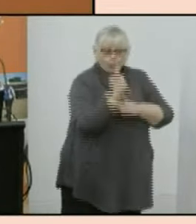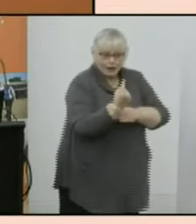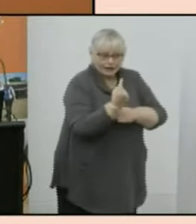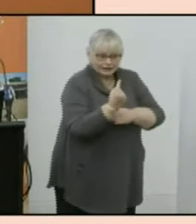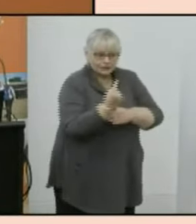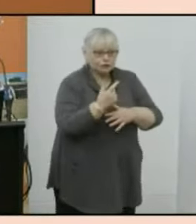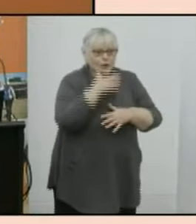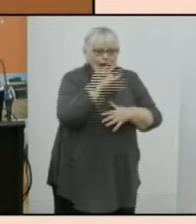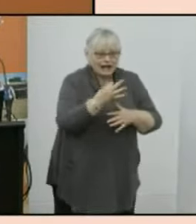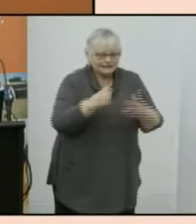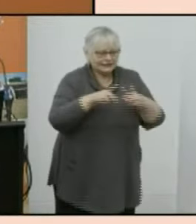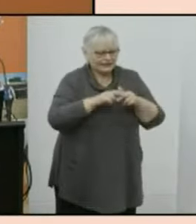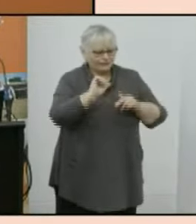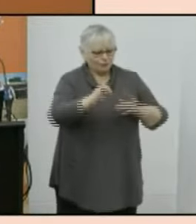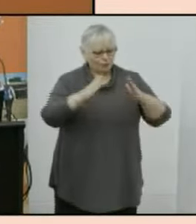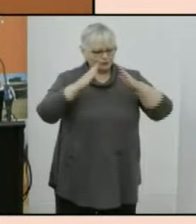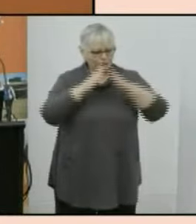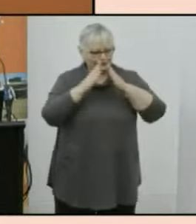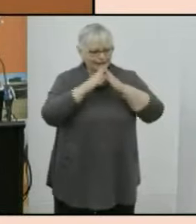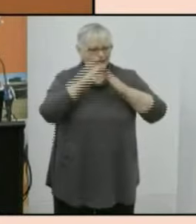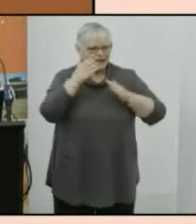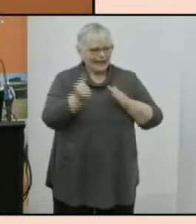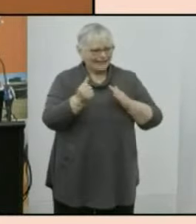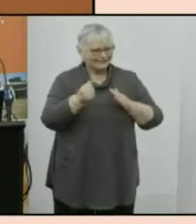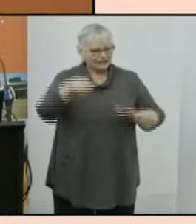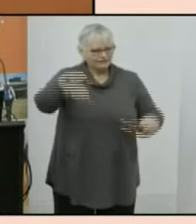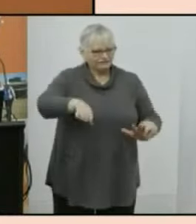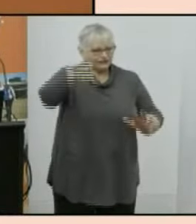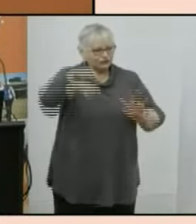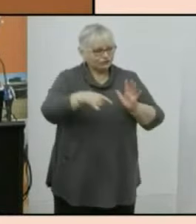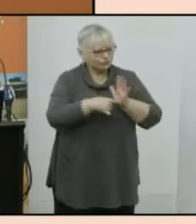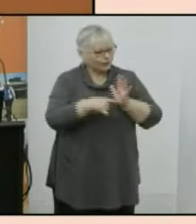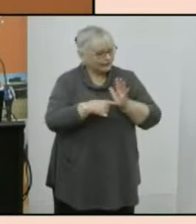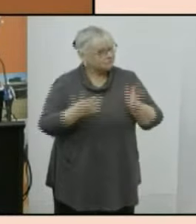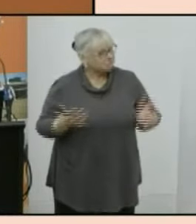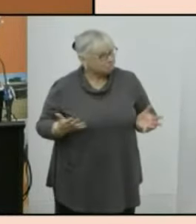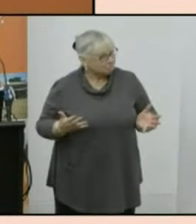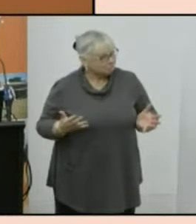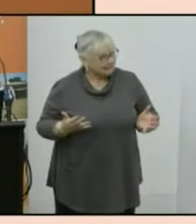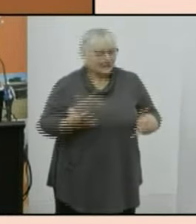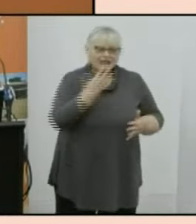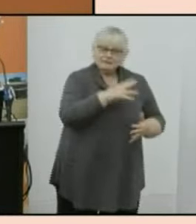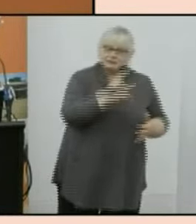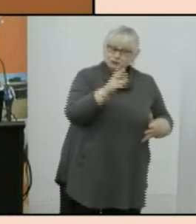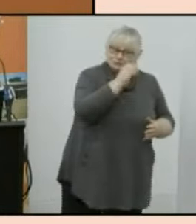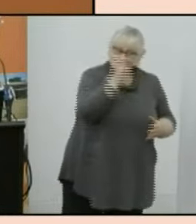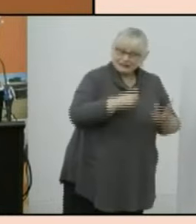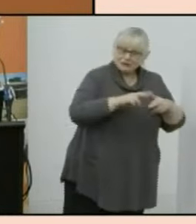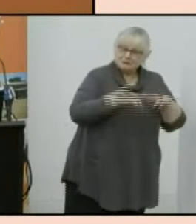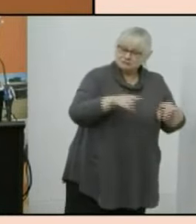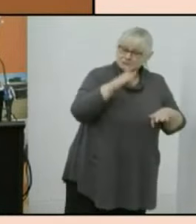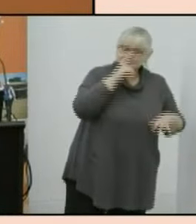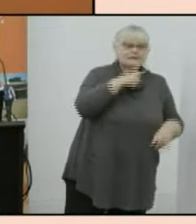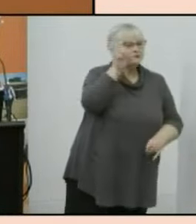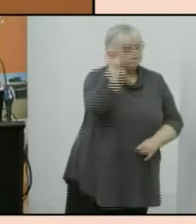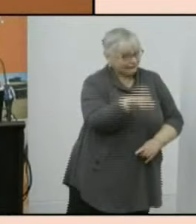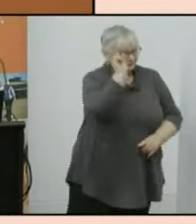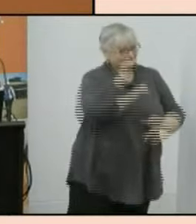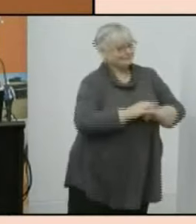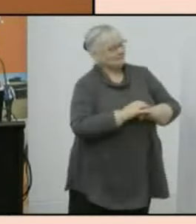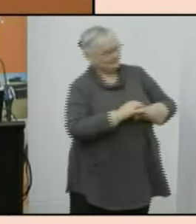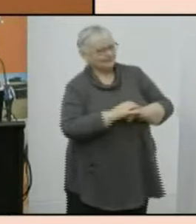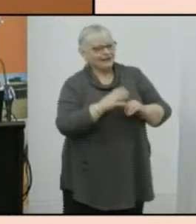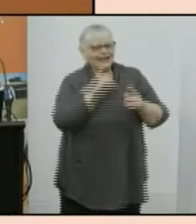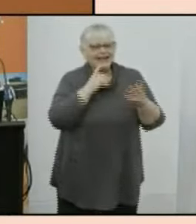to ever ask if a dwelling had access to a flushing toilet 52 of australians said yes and